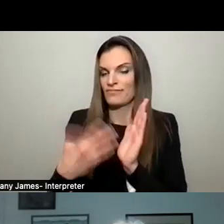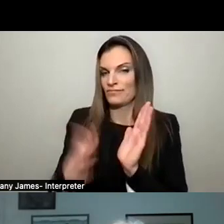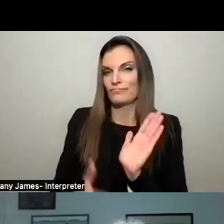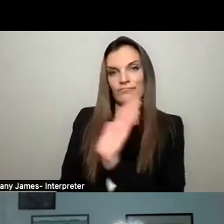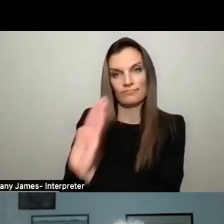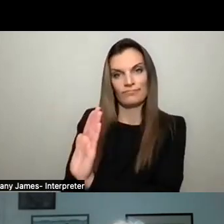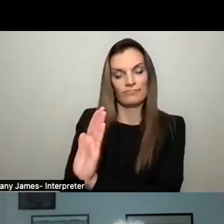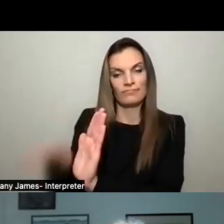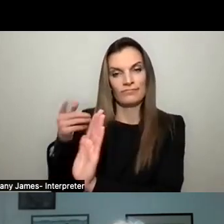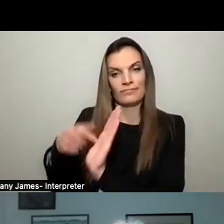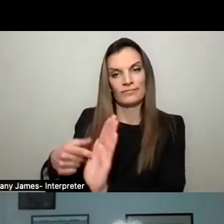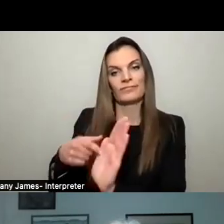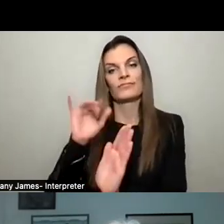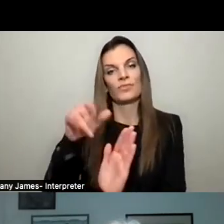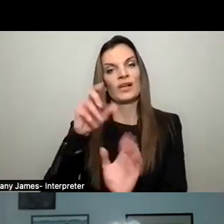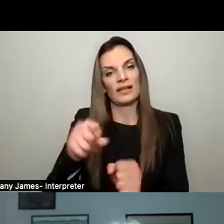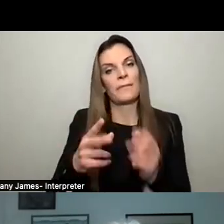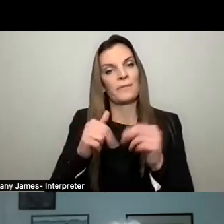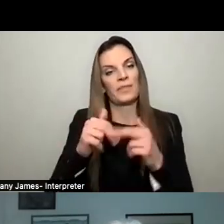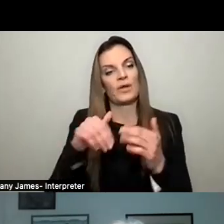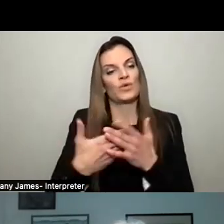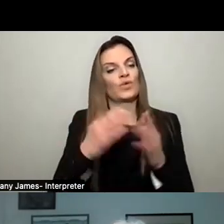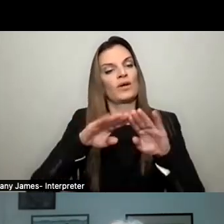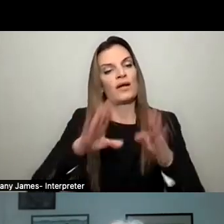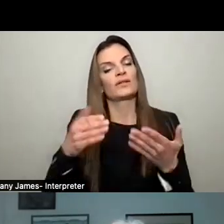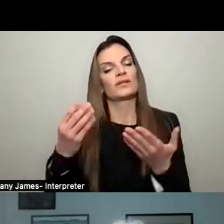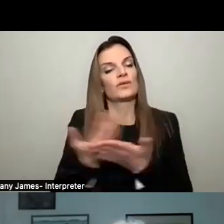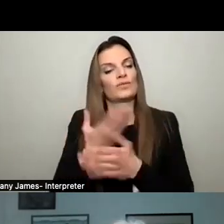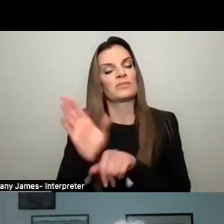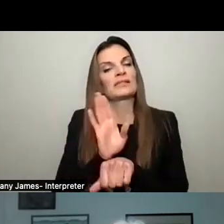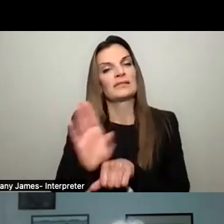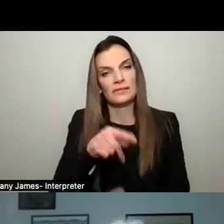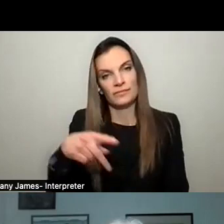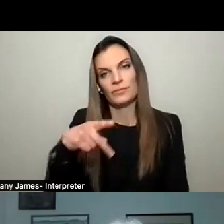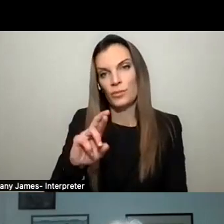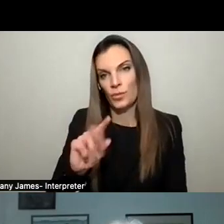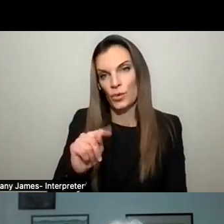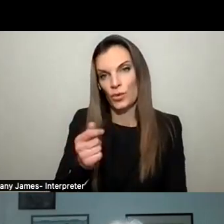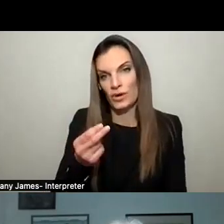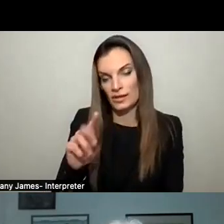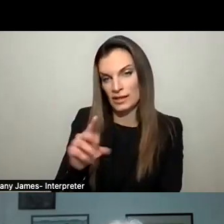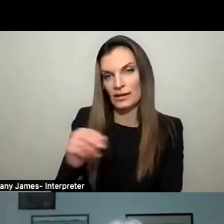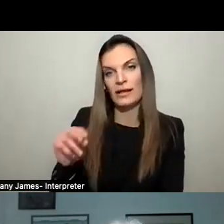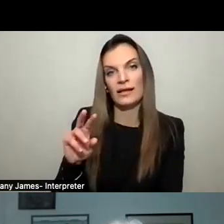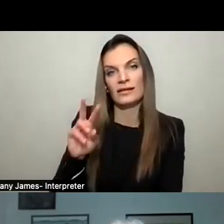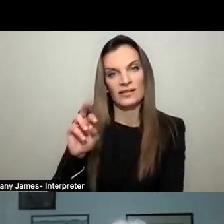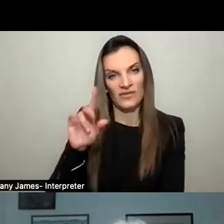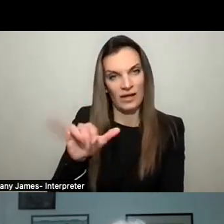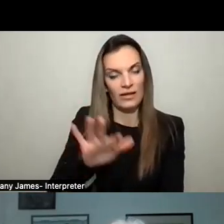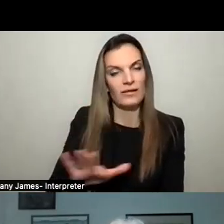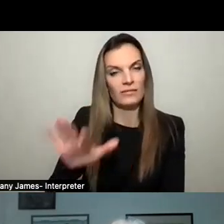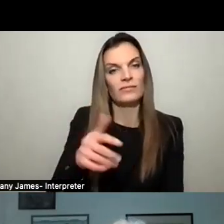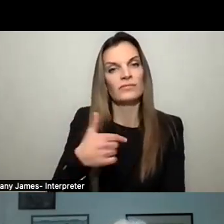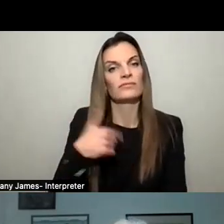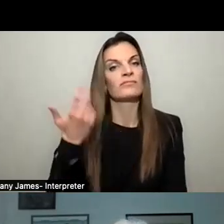we can build additional housing and additional retail along Portland and along Northern Valley. So we're already